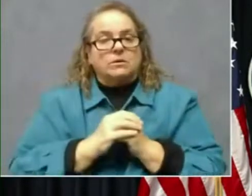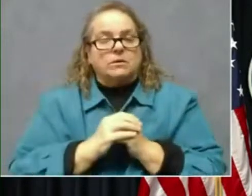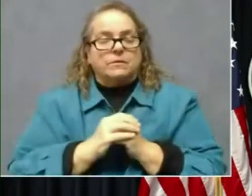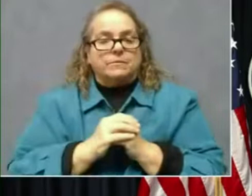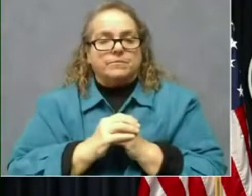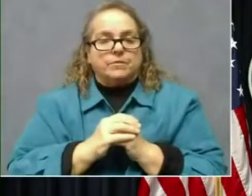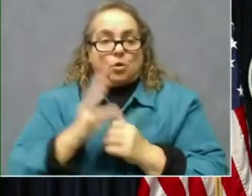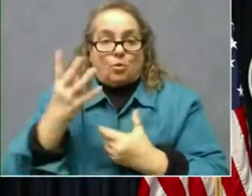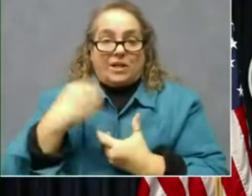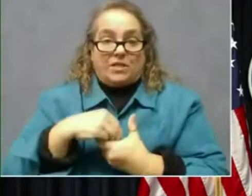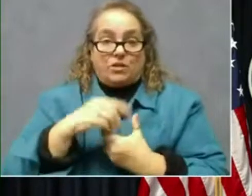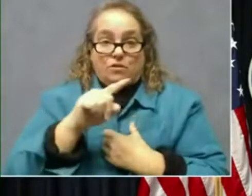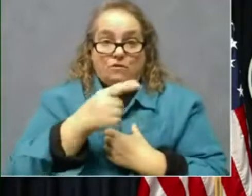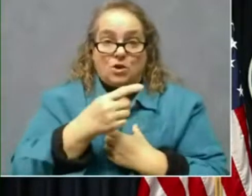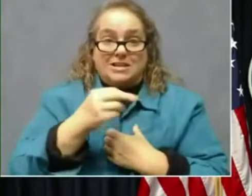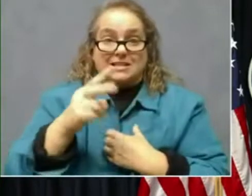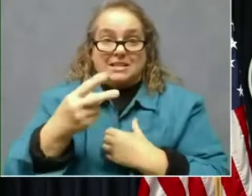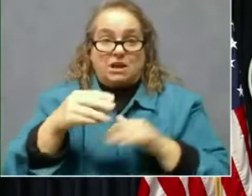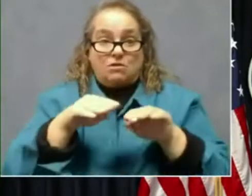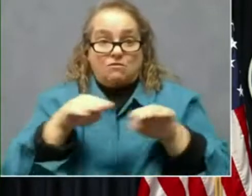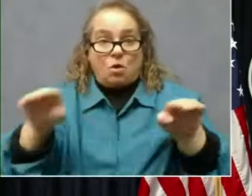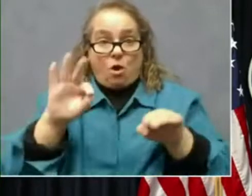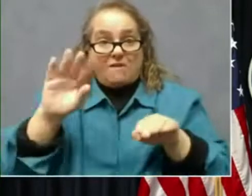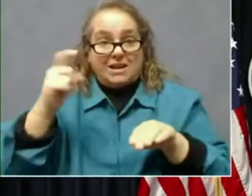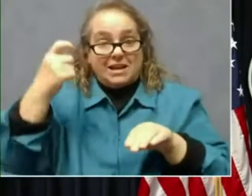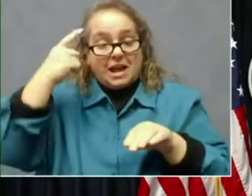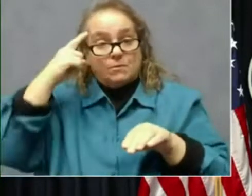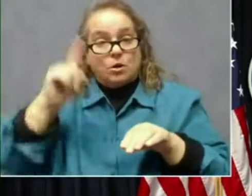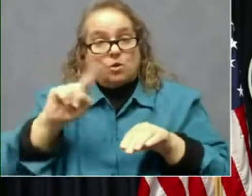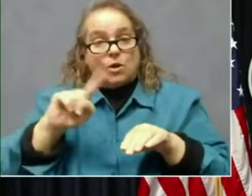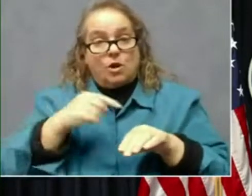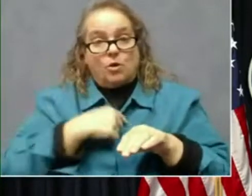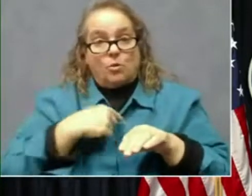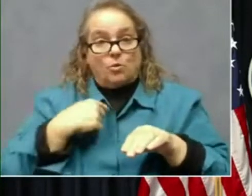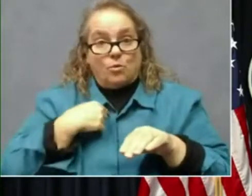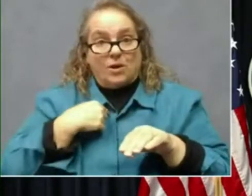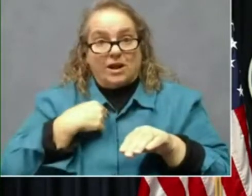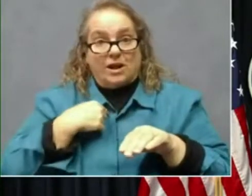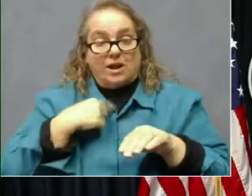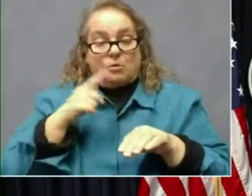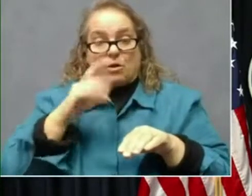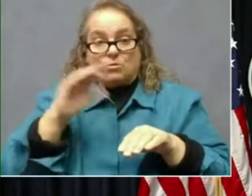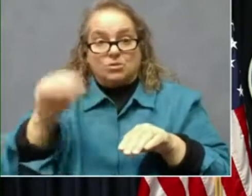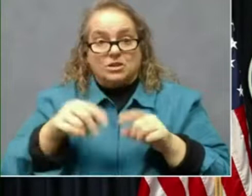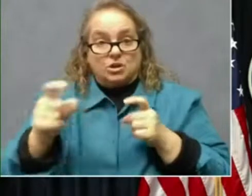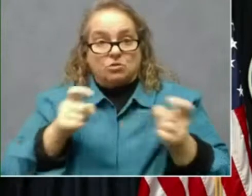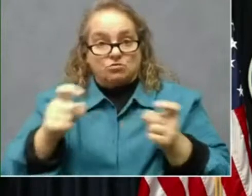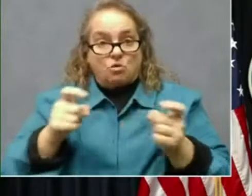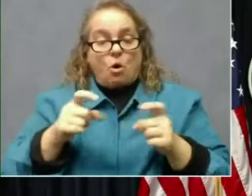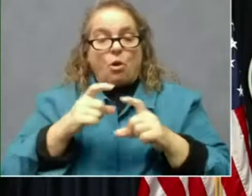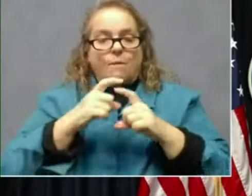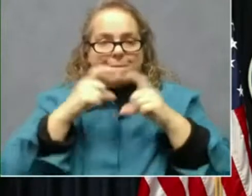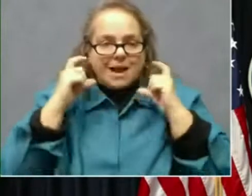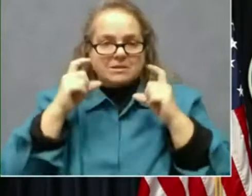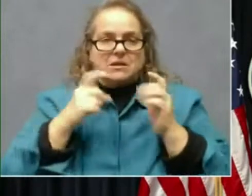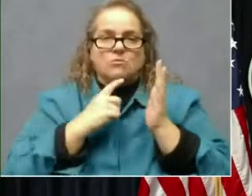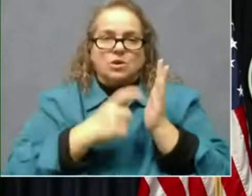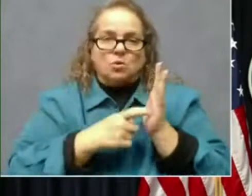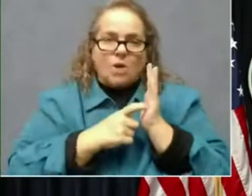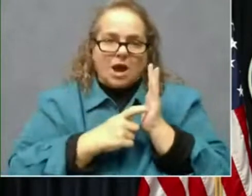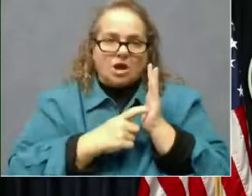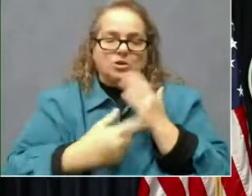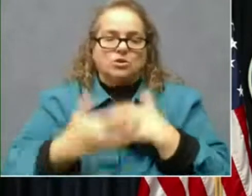first and second floor of the Capitol, which we directly control, uh, masks are required. Social distancing is